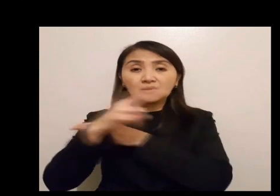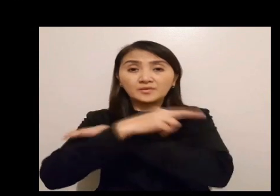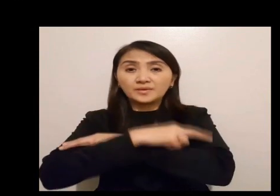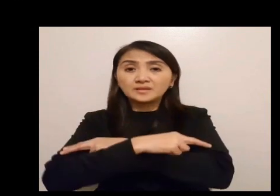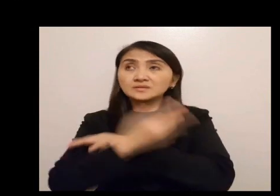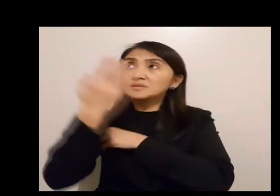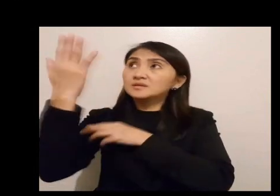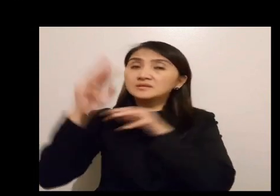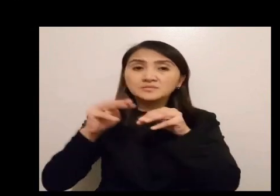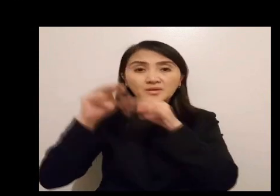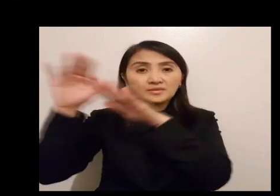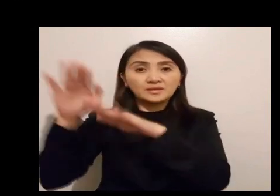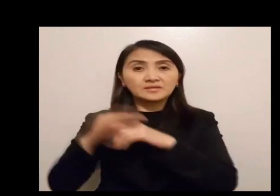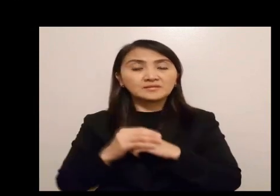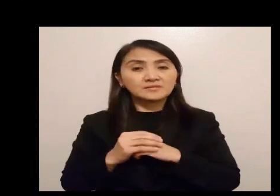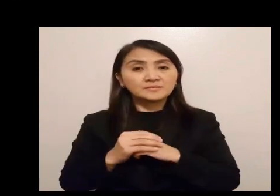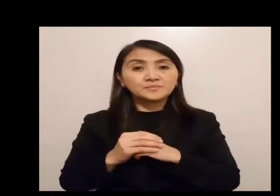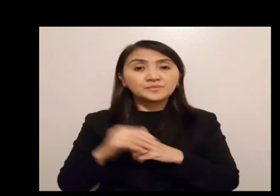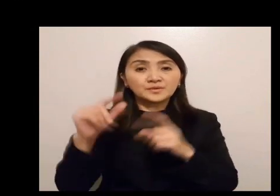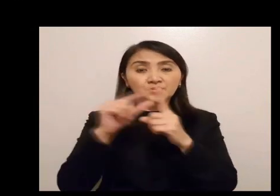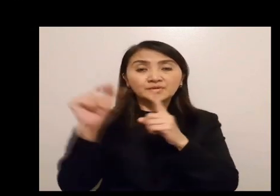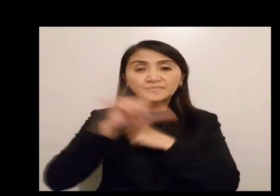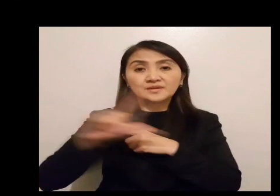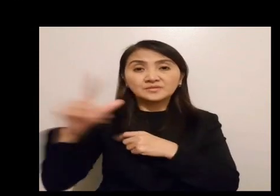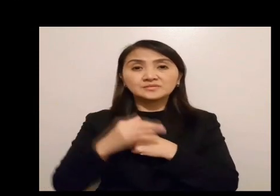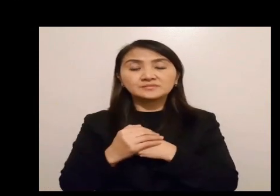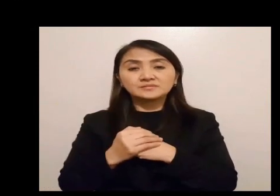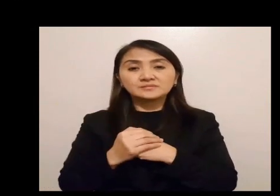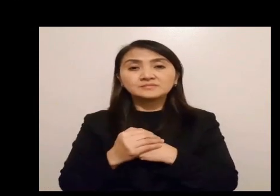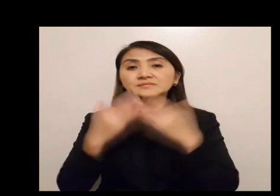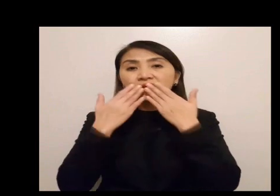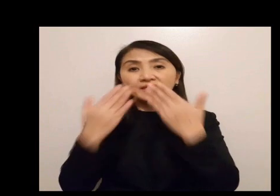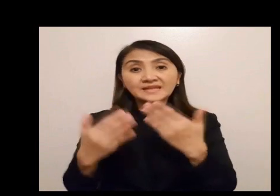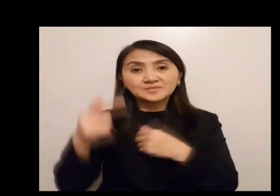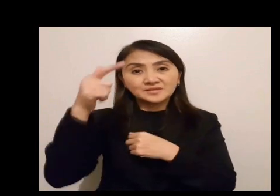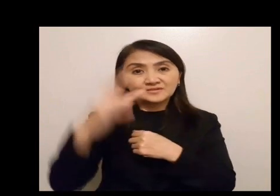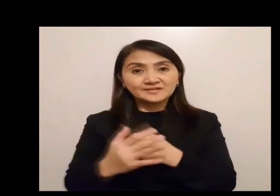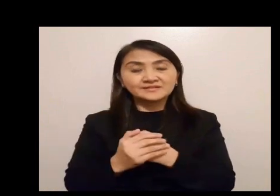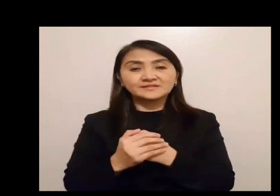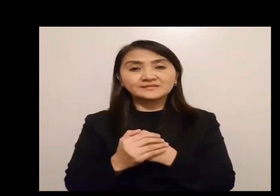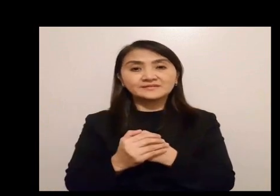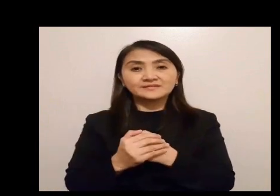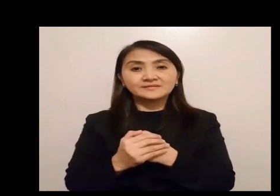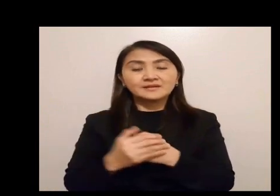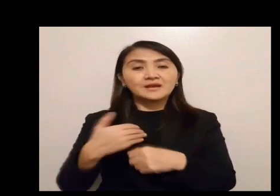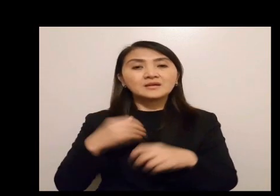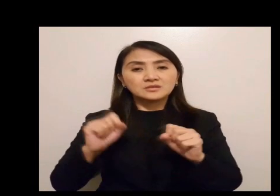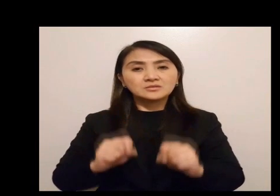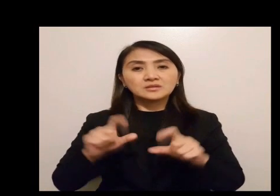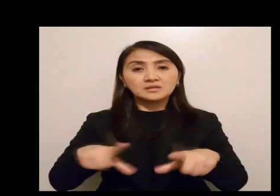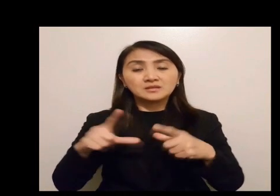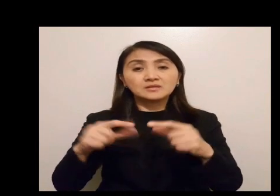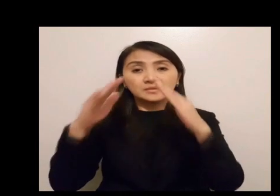the hand of the Lord will rest on this mountain. The word of the Lord. Thanks be to God.